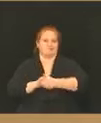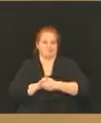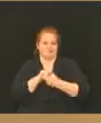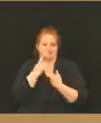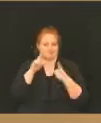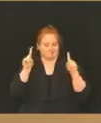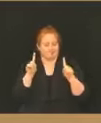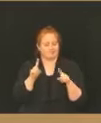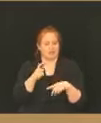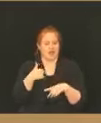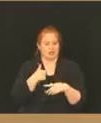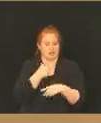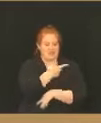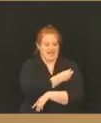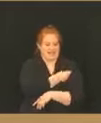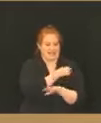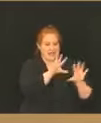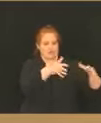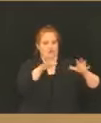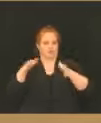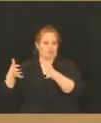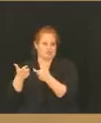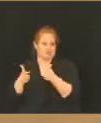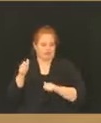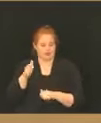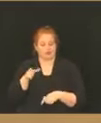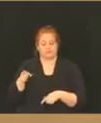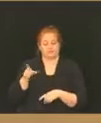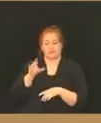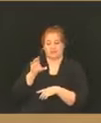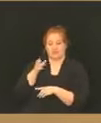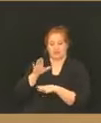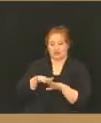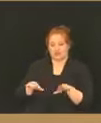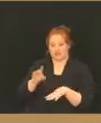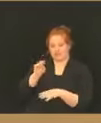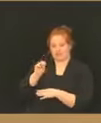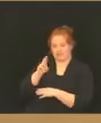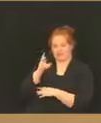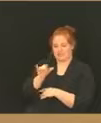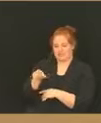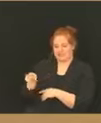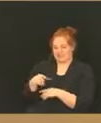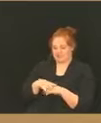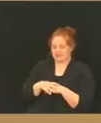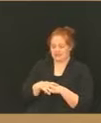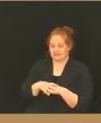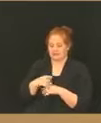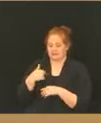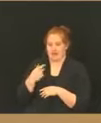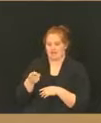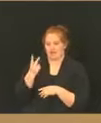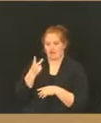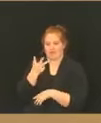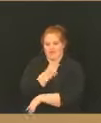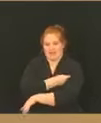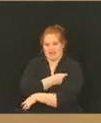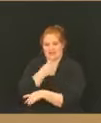swaths of our population, in particular Children's Mercy. And as you may know, the two vaccines that are currently licensed